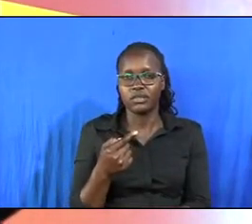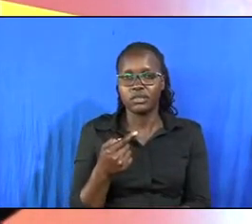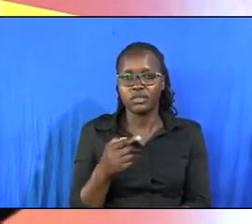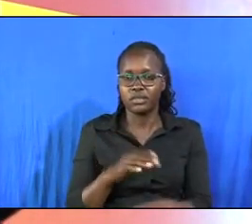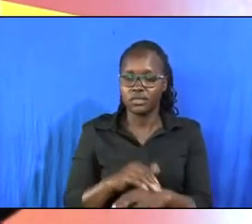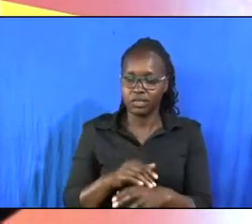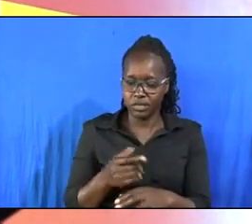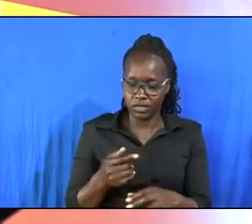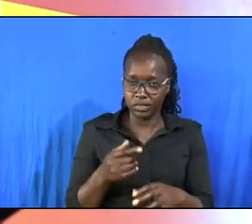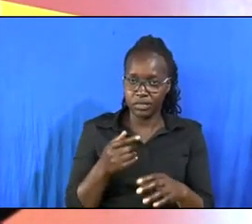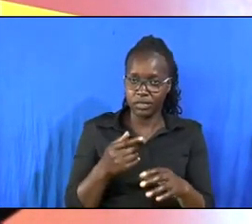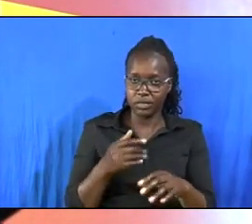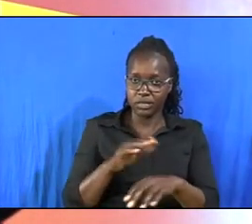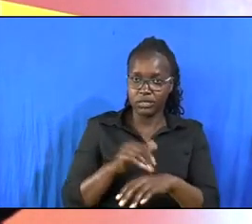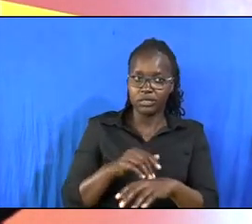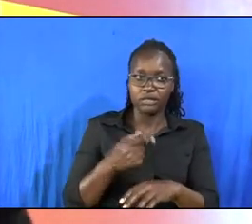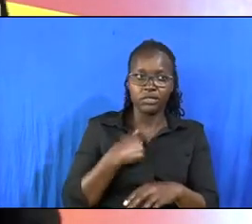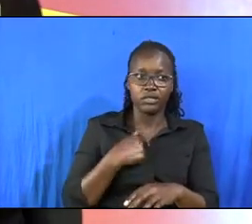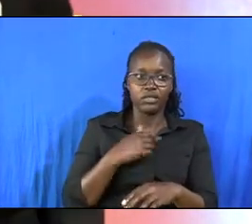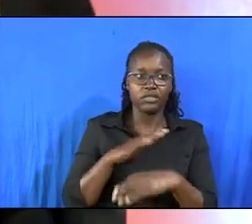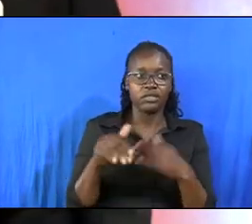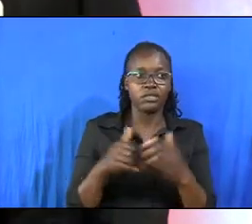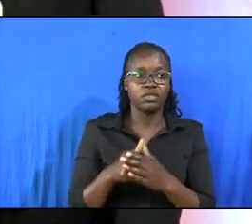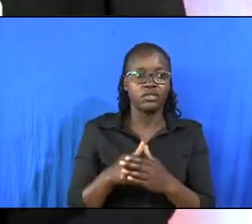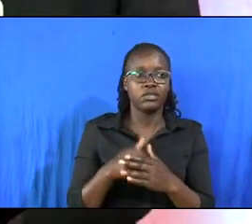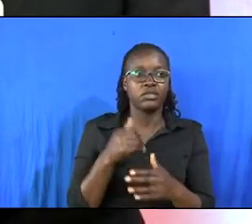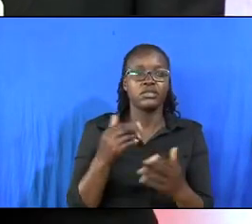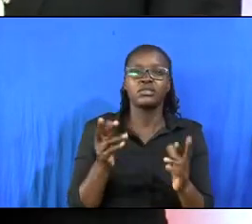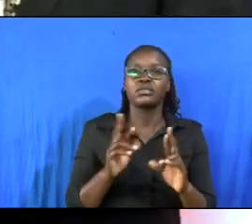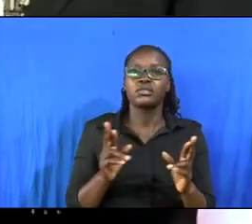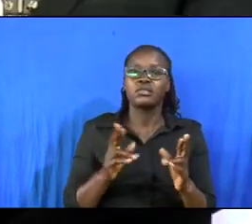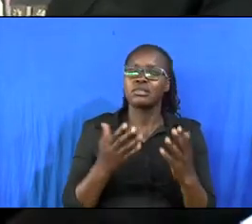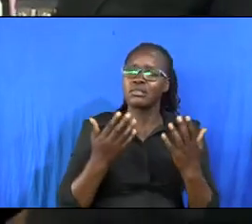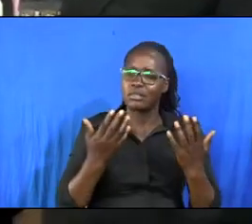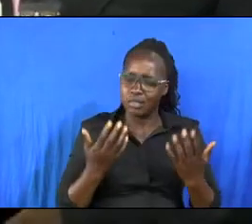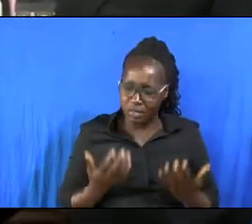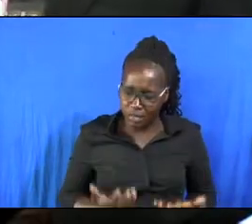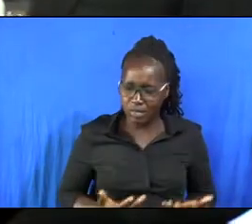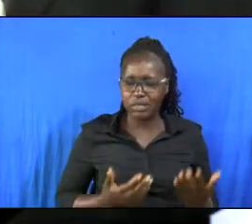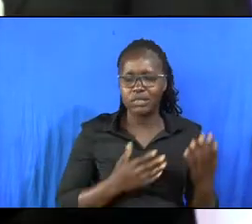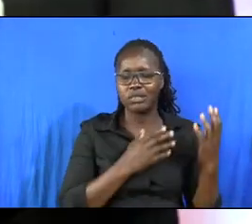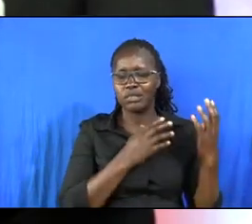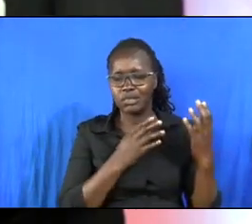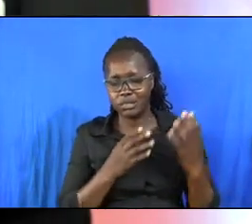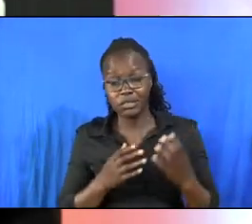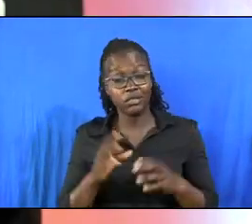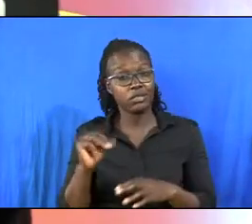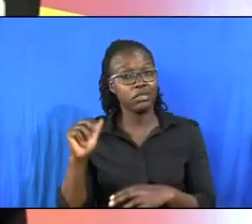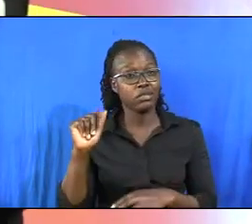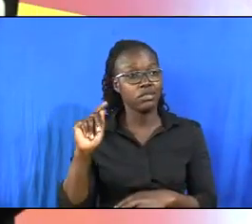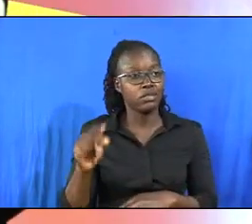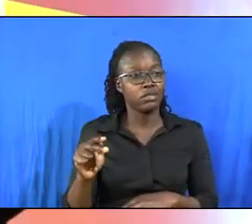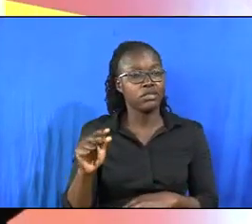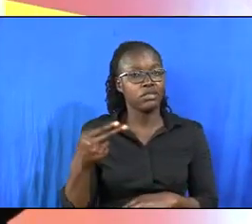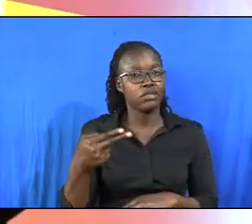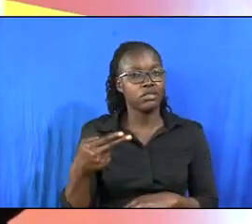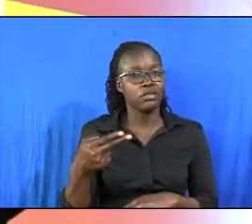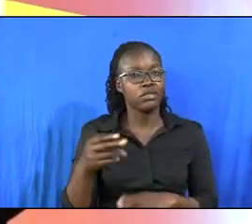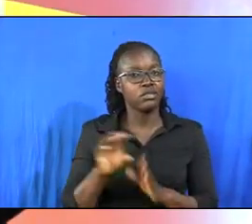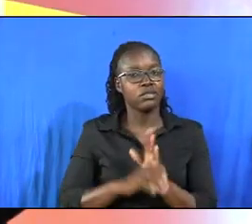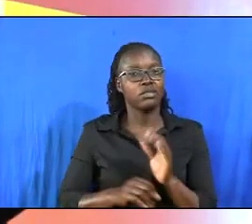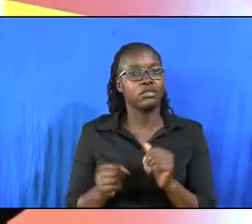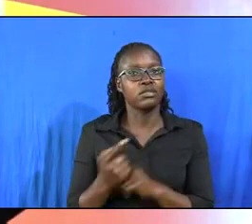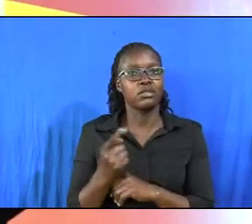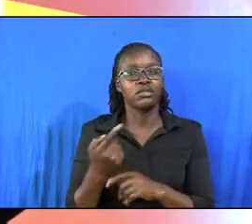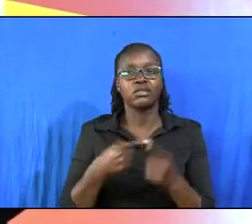come to me, all of you who are heavy laden, that's Matthew chapter 11 verse 28, come